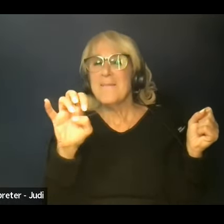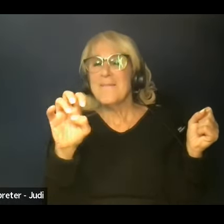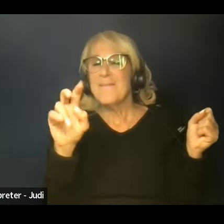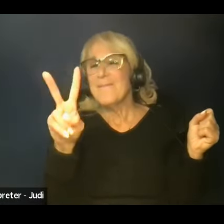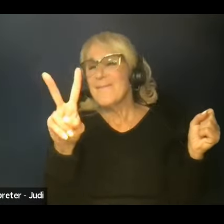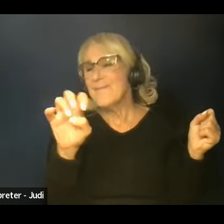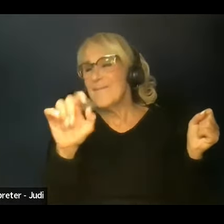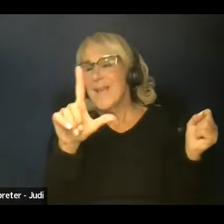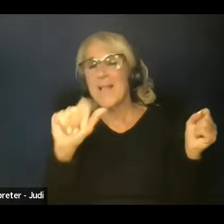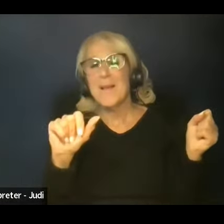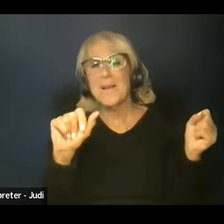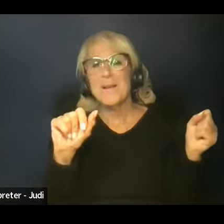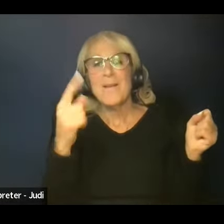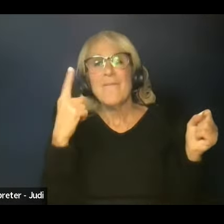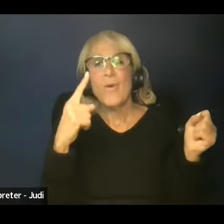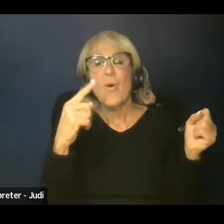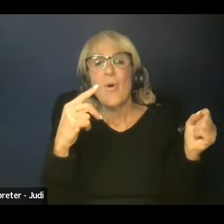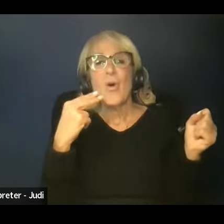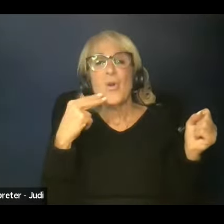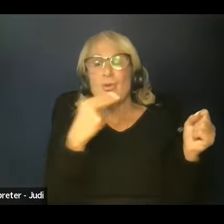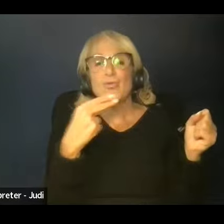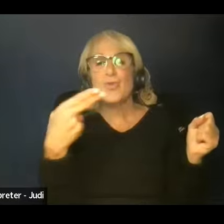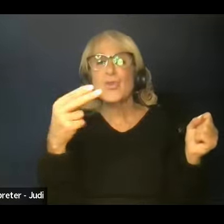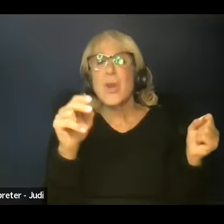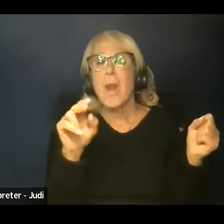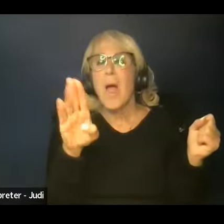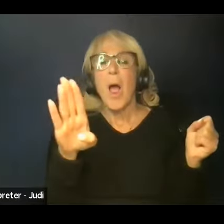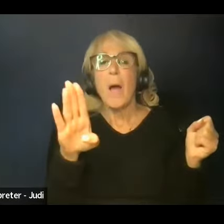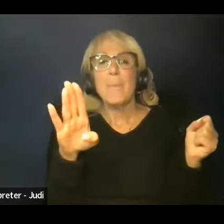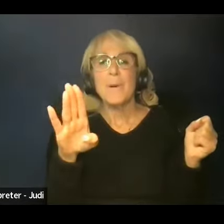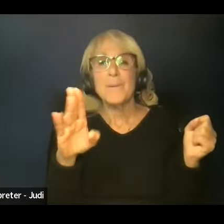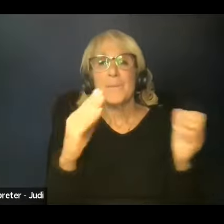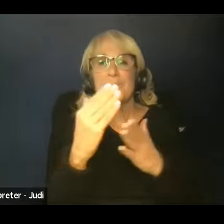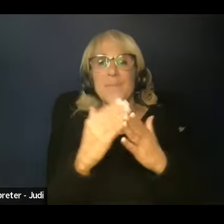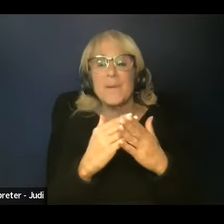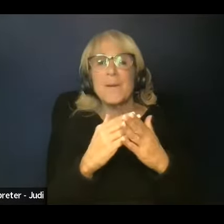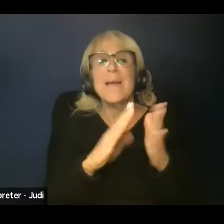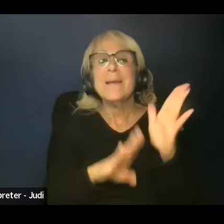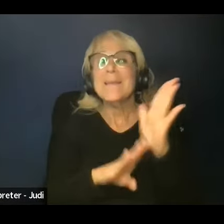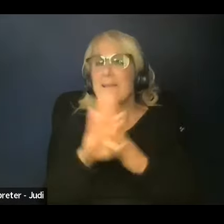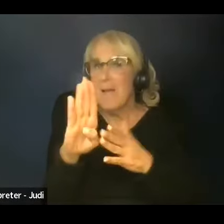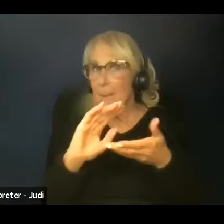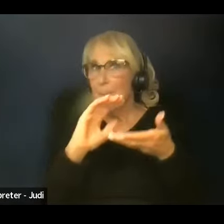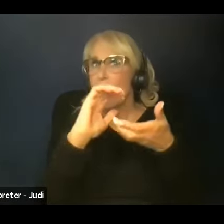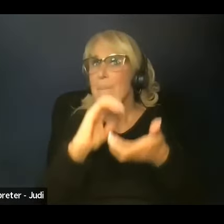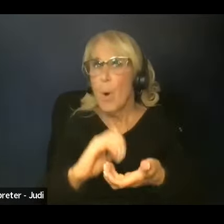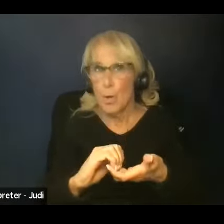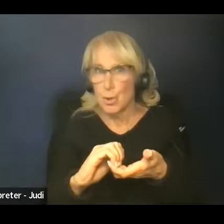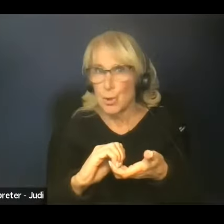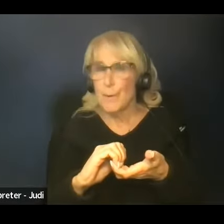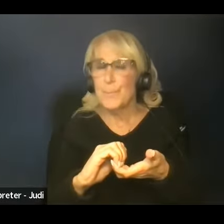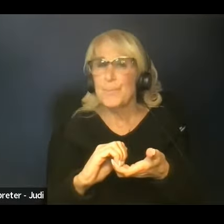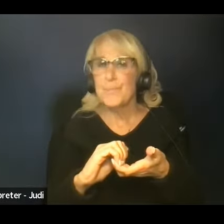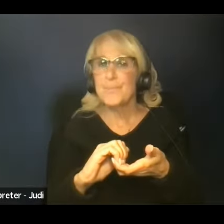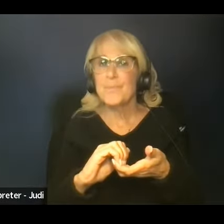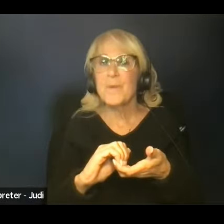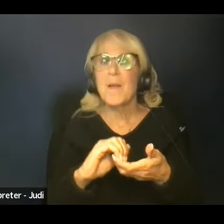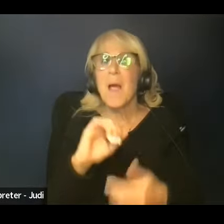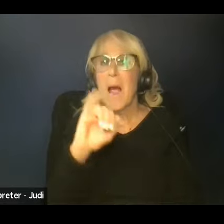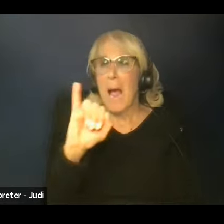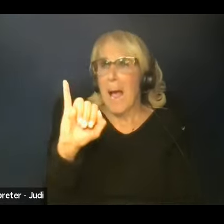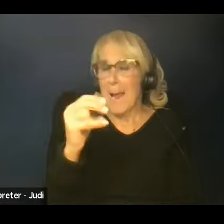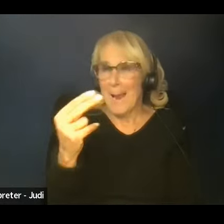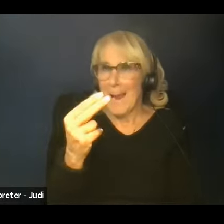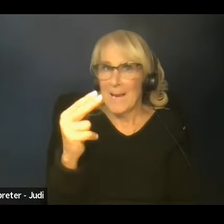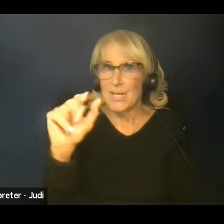nutrition hub? Well, I believe that developing a partnership with the IHA and